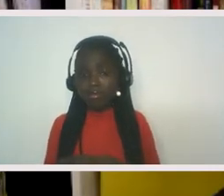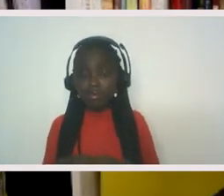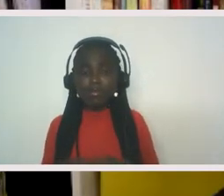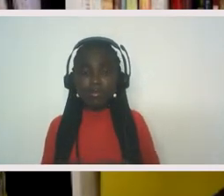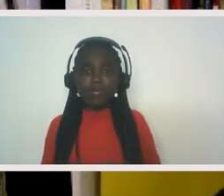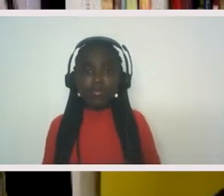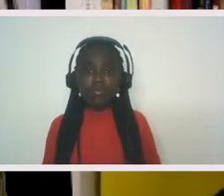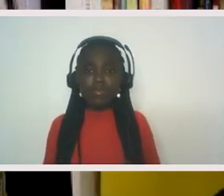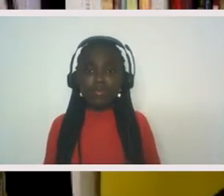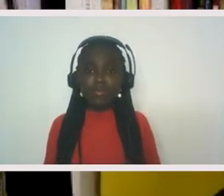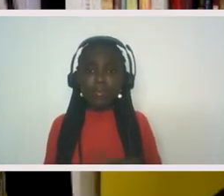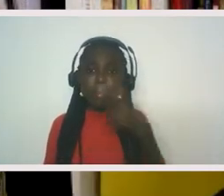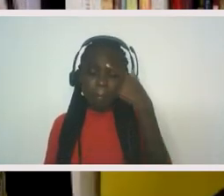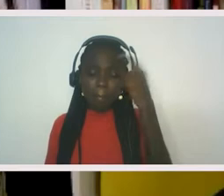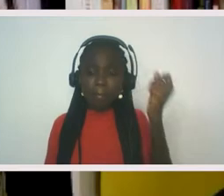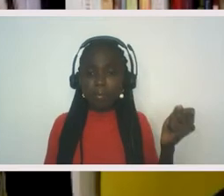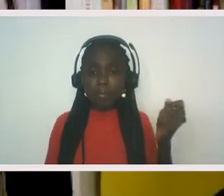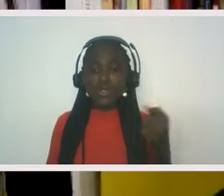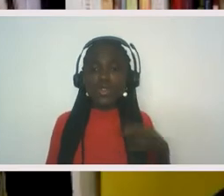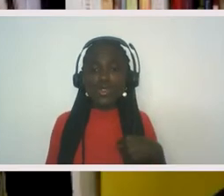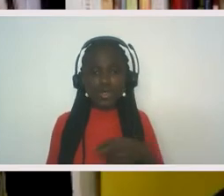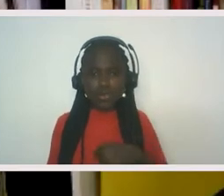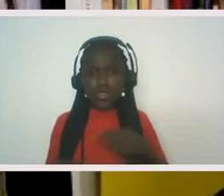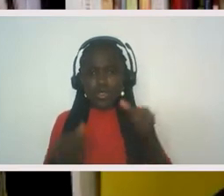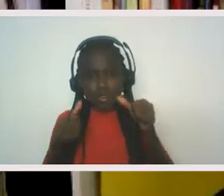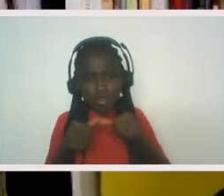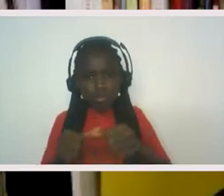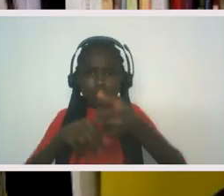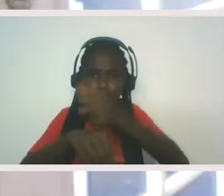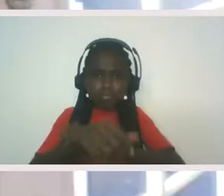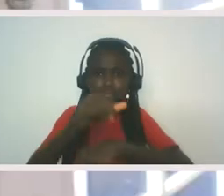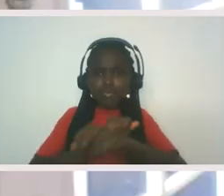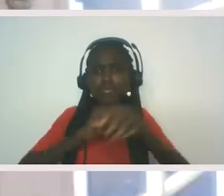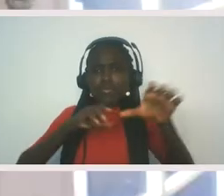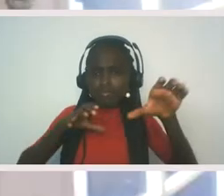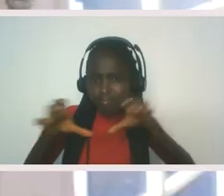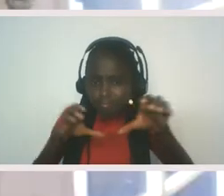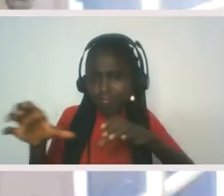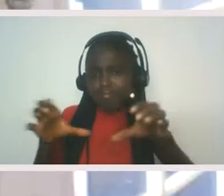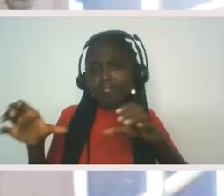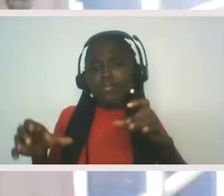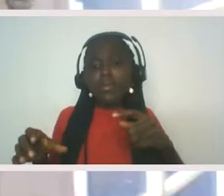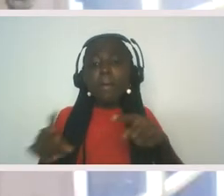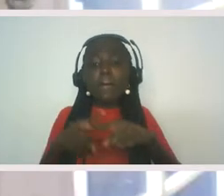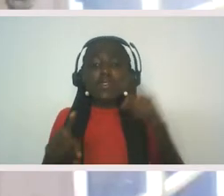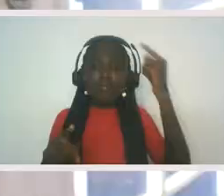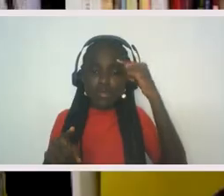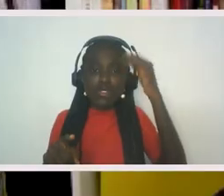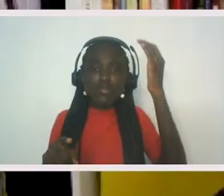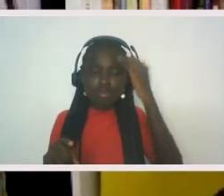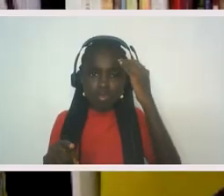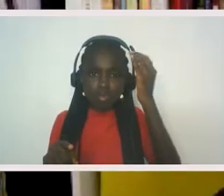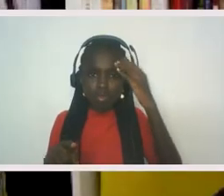we're all going to find it. Right. Because we're all in the active work of, but I believe in our capacity to hold the tension.